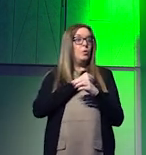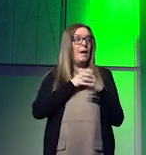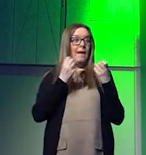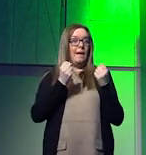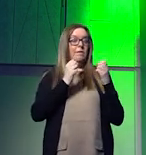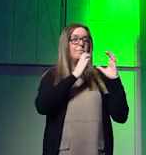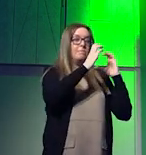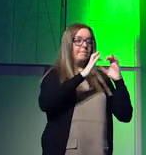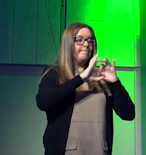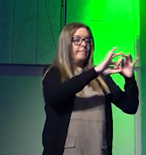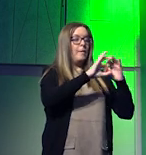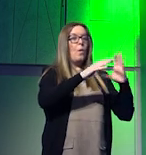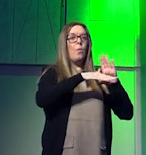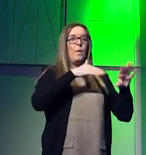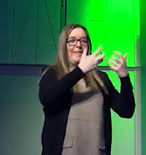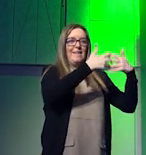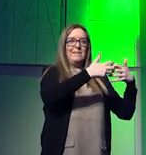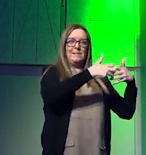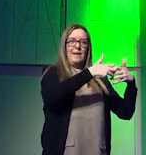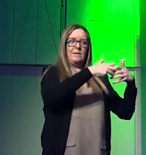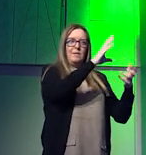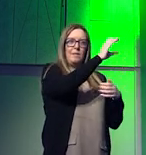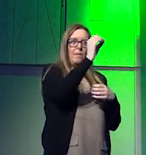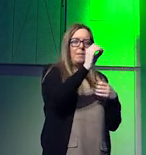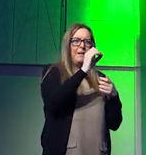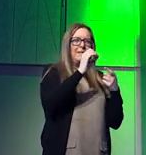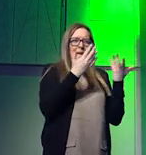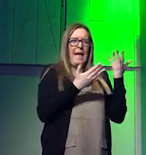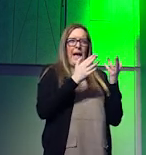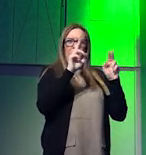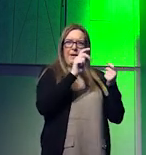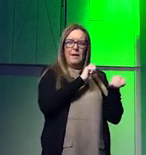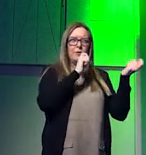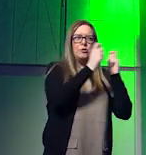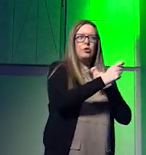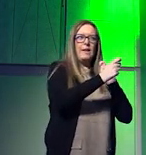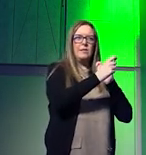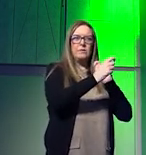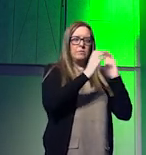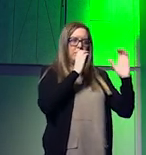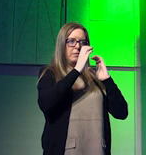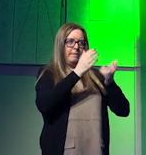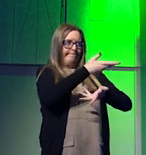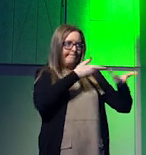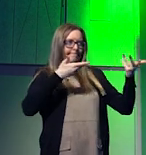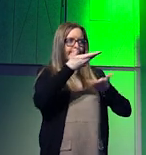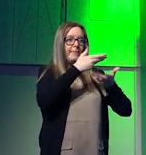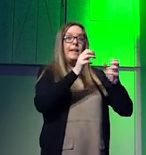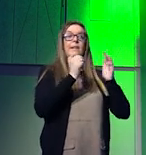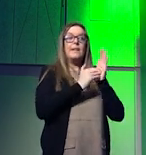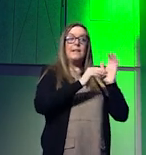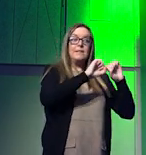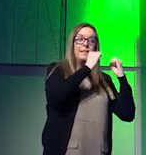How Ireland creates, shapes conversations for the future of tech in society and within